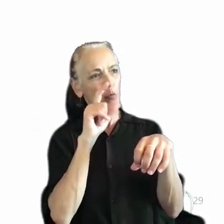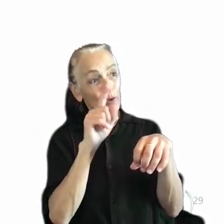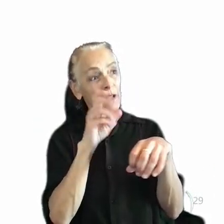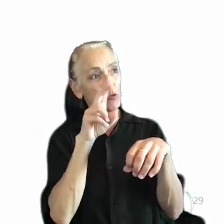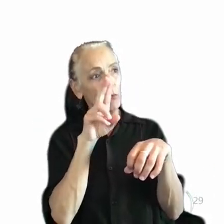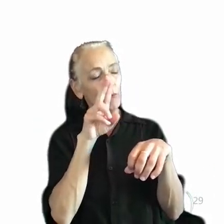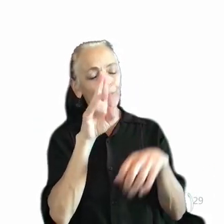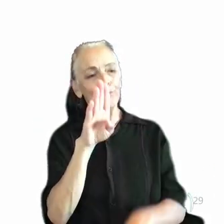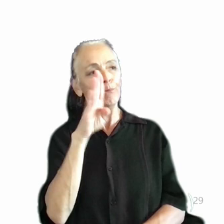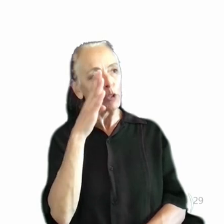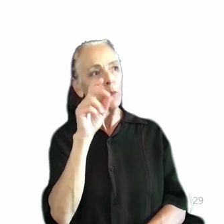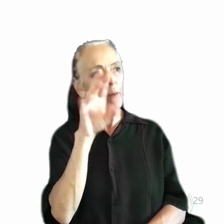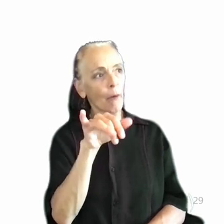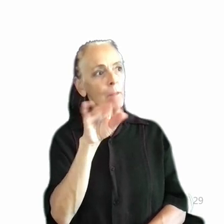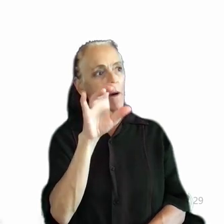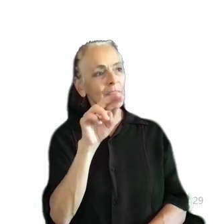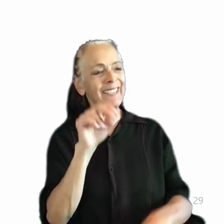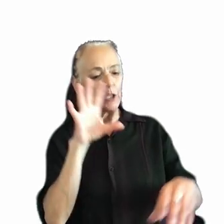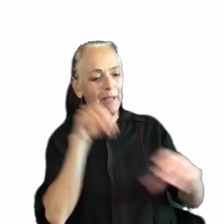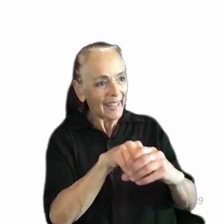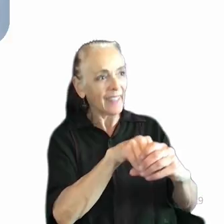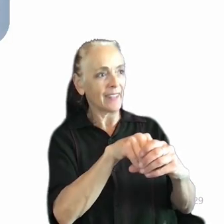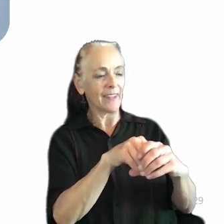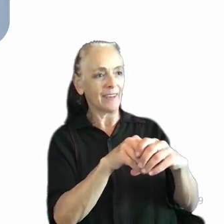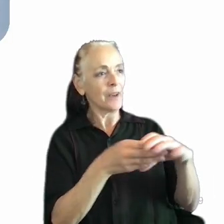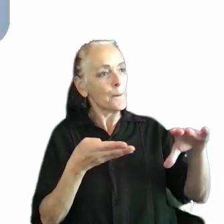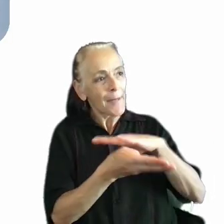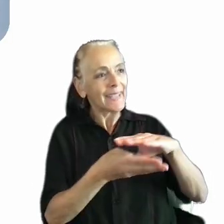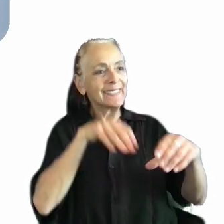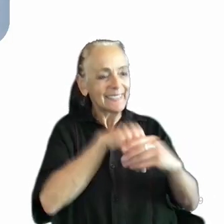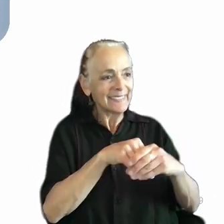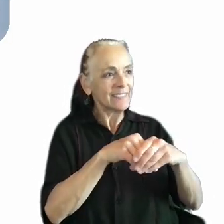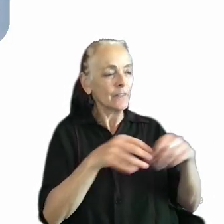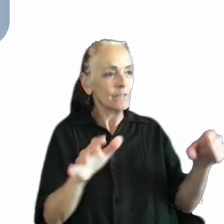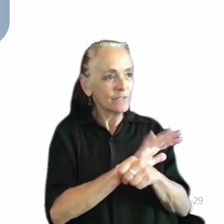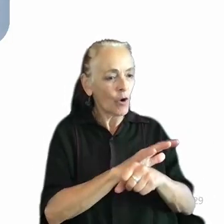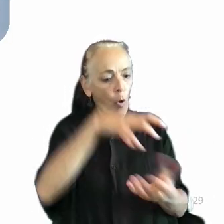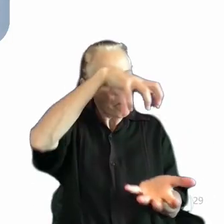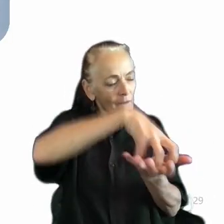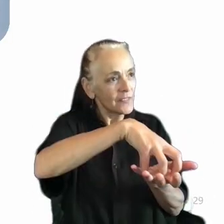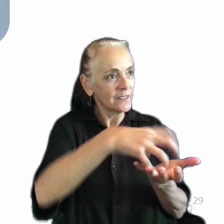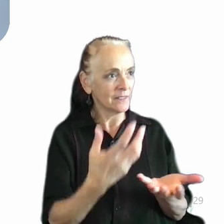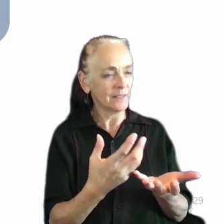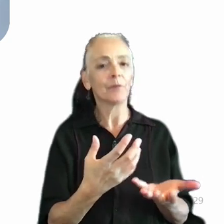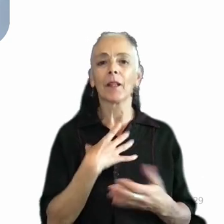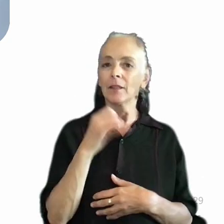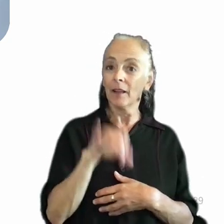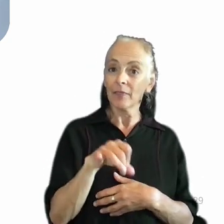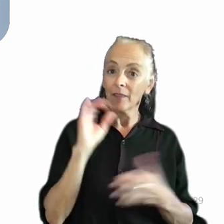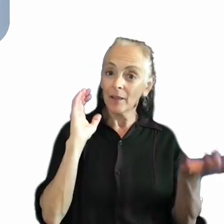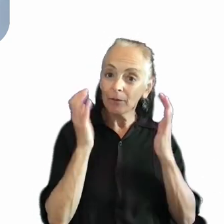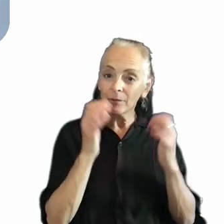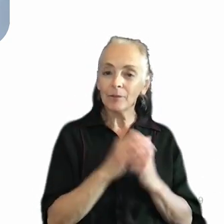The blueberries need to be part of the muffins or baked in from the start. I like this metaphor as well because you can extend it to the